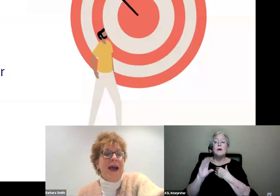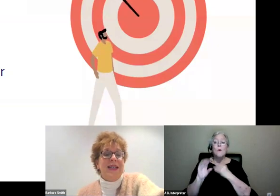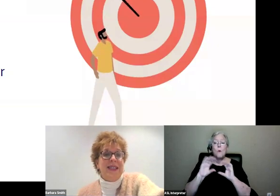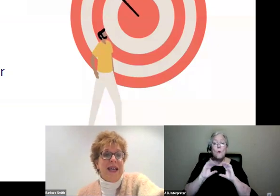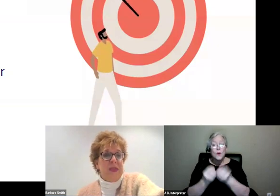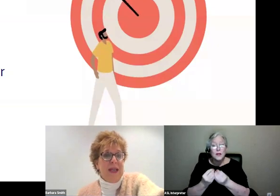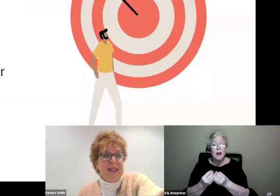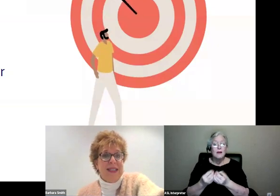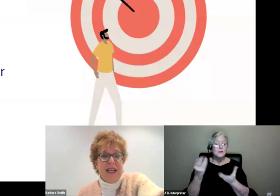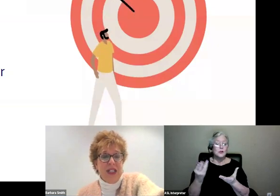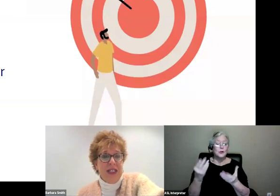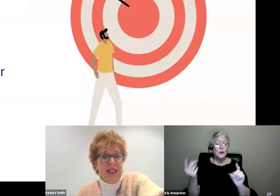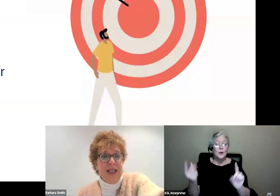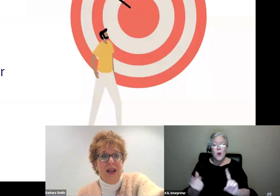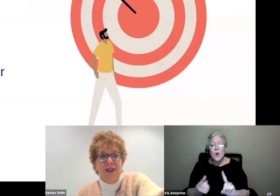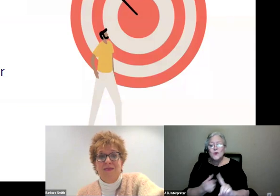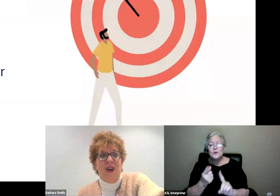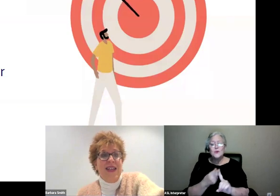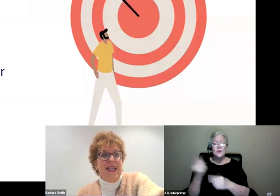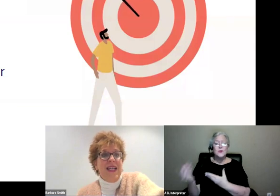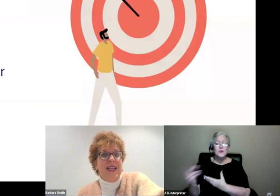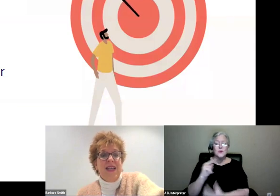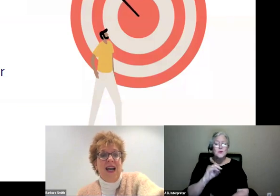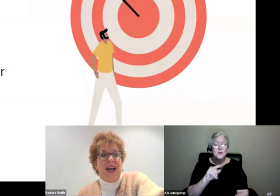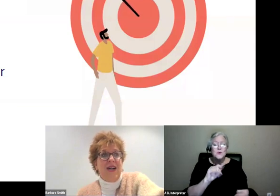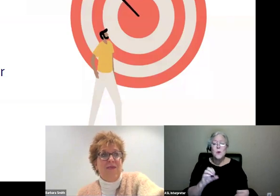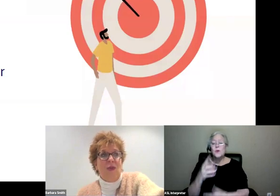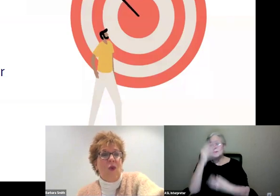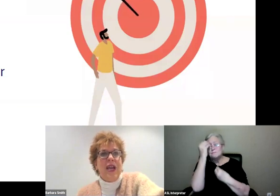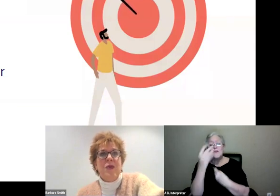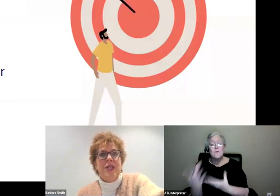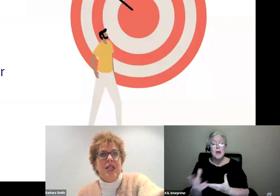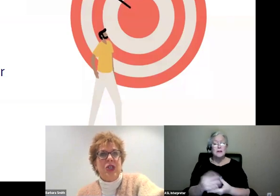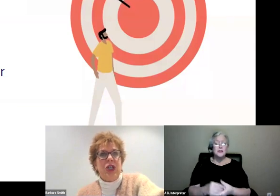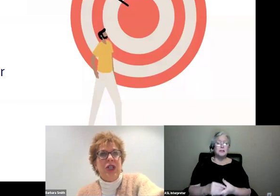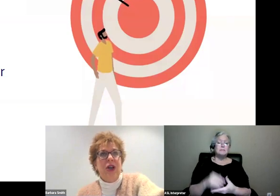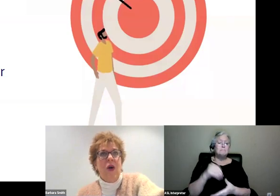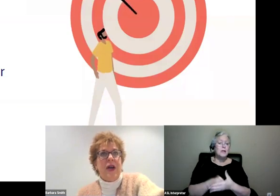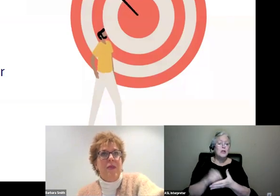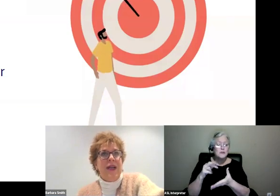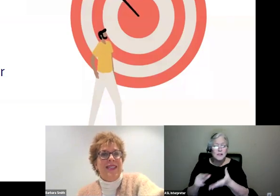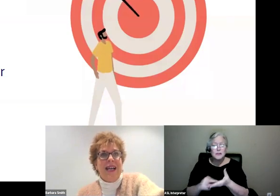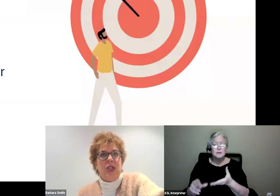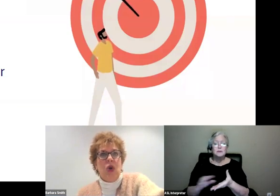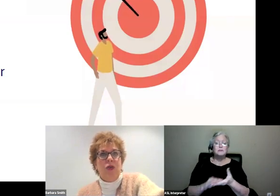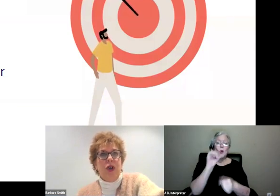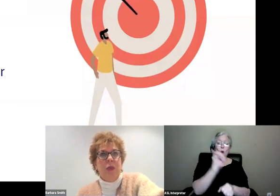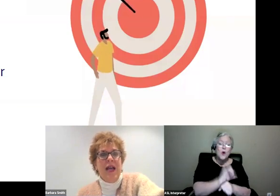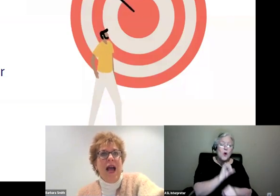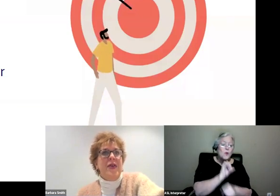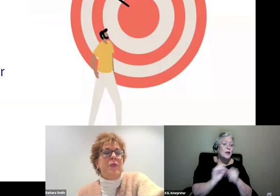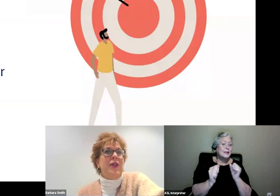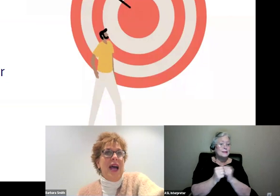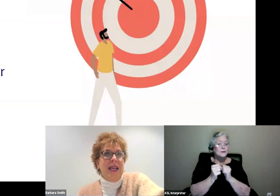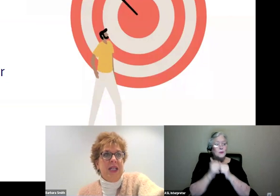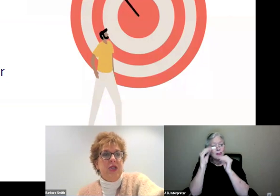or to bring back to the text-based discussion, finding, working with a teacher on the complex text whole group,